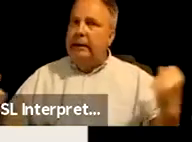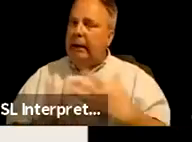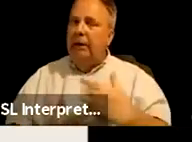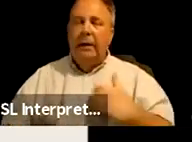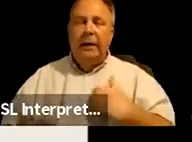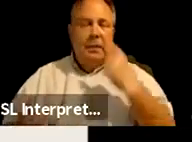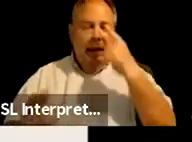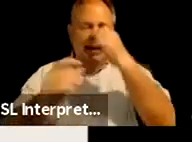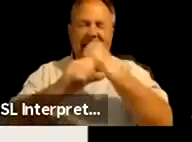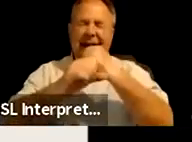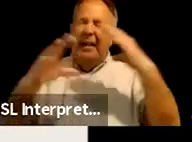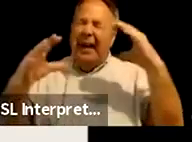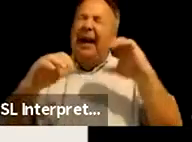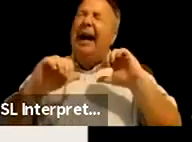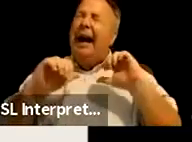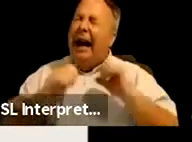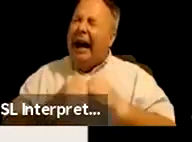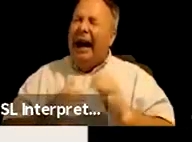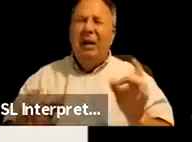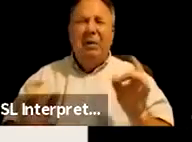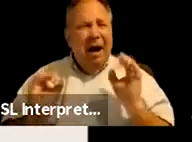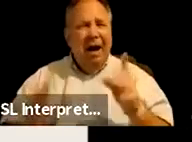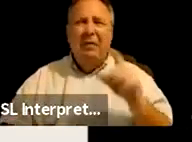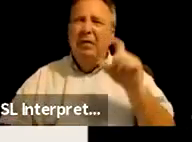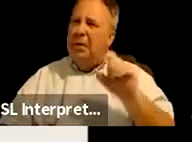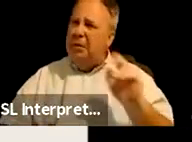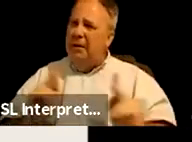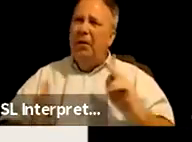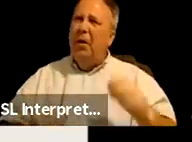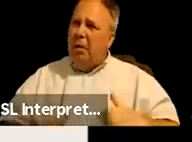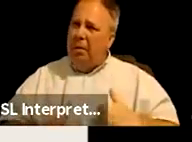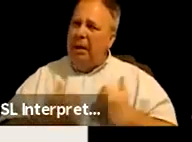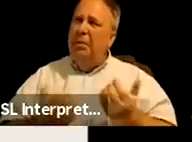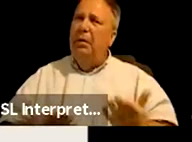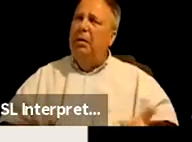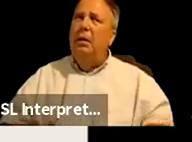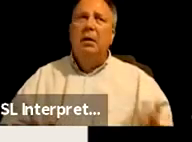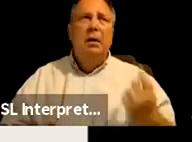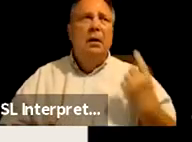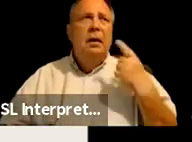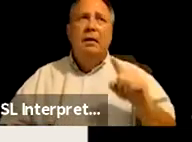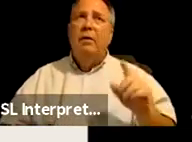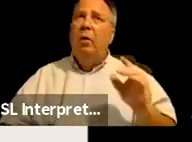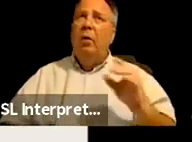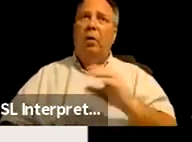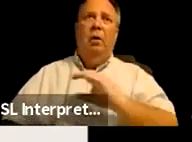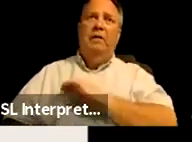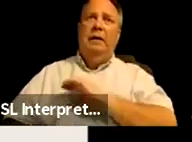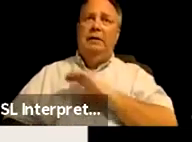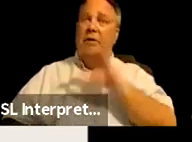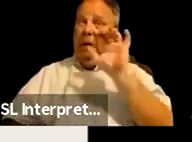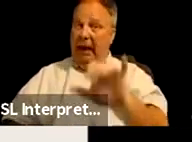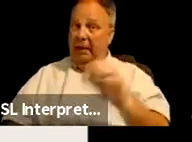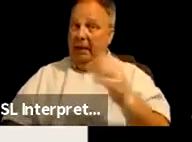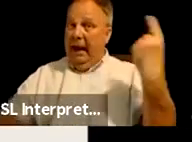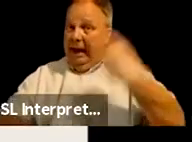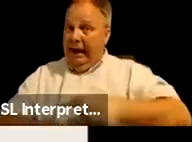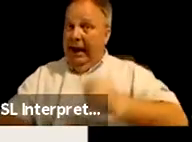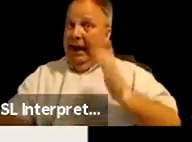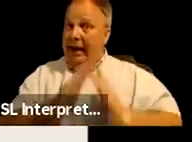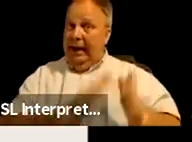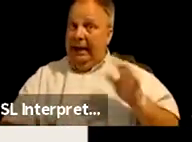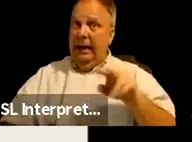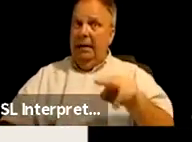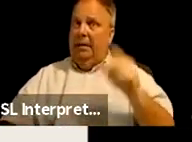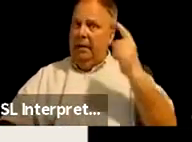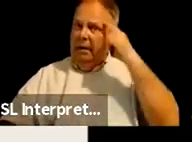think about how awful it must've been for our people, for officials in that day and time to find an